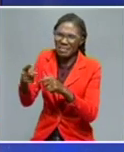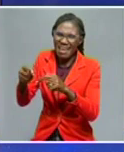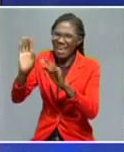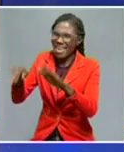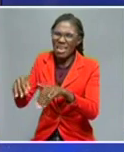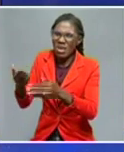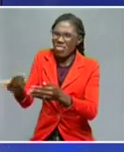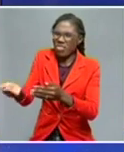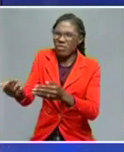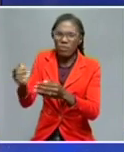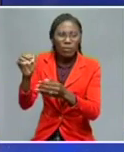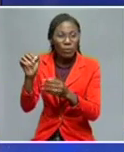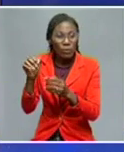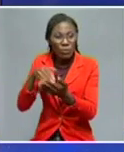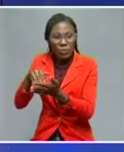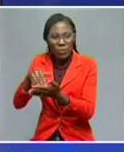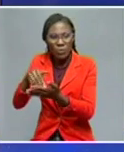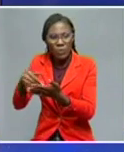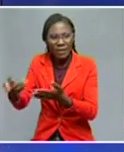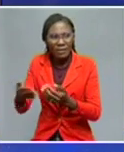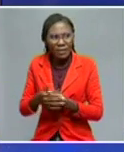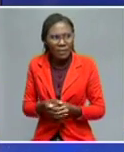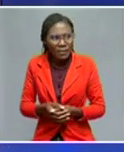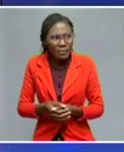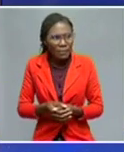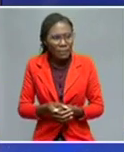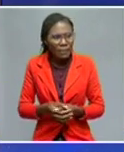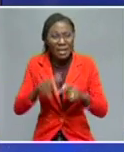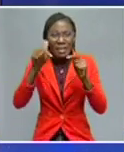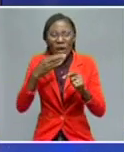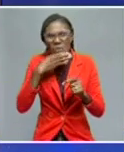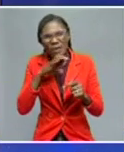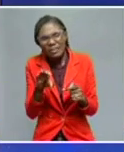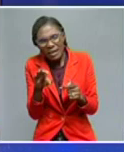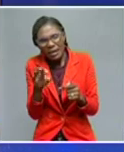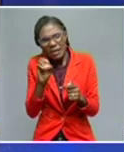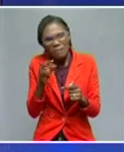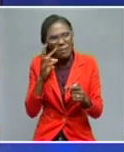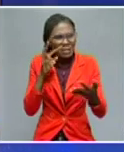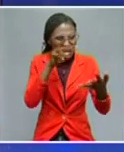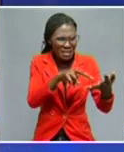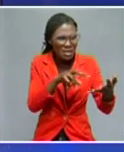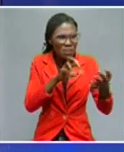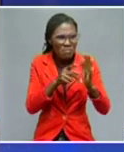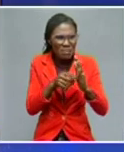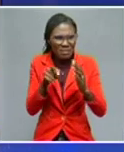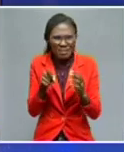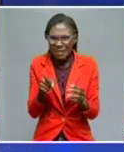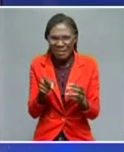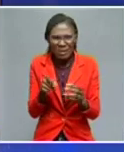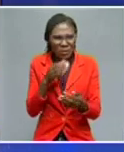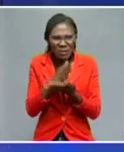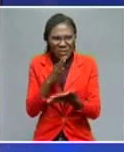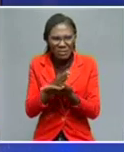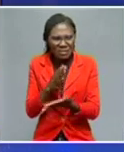So Russia has legitimate concerns of being a victim of aggression by